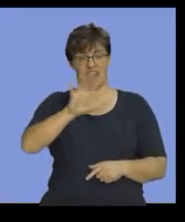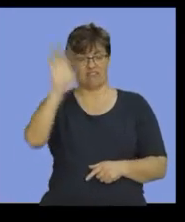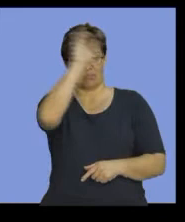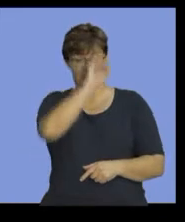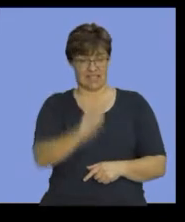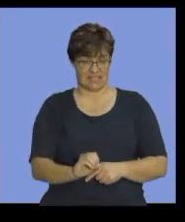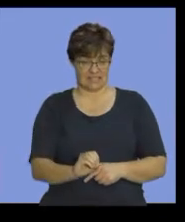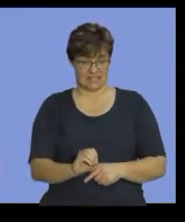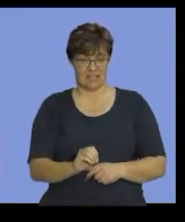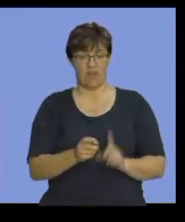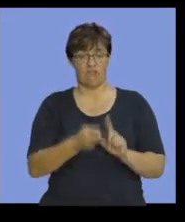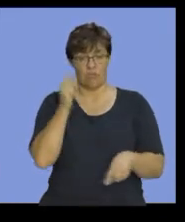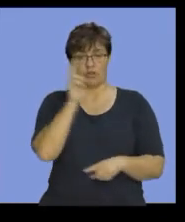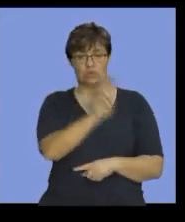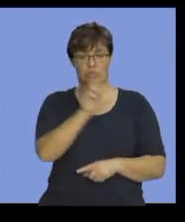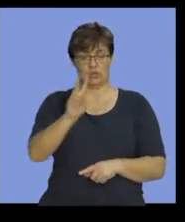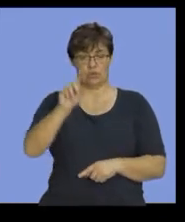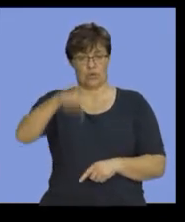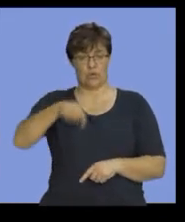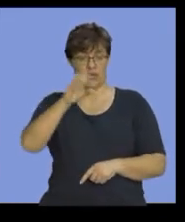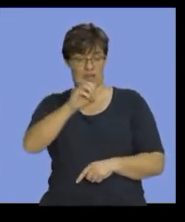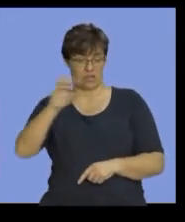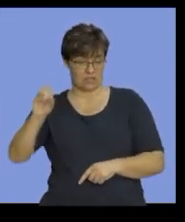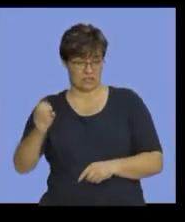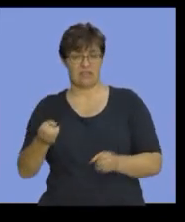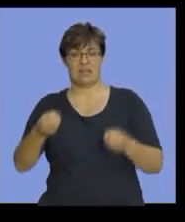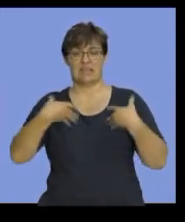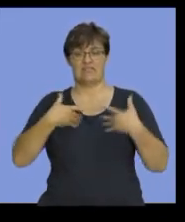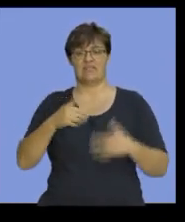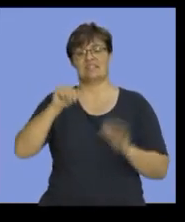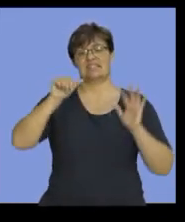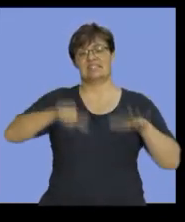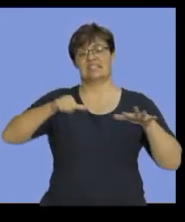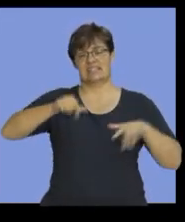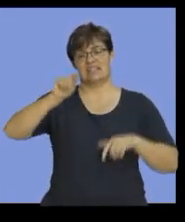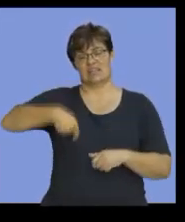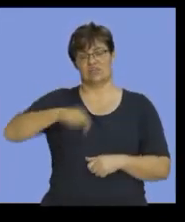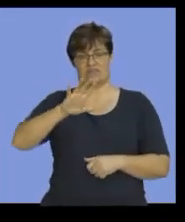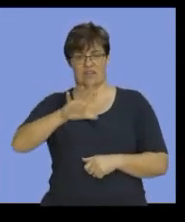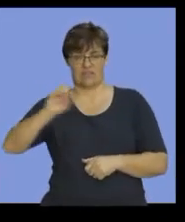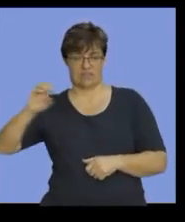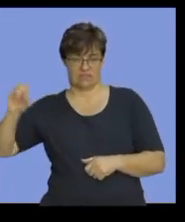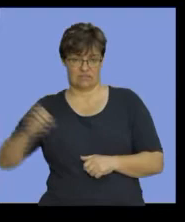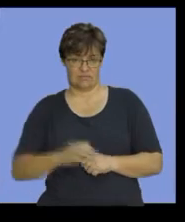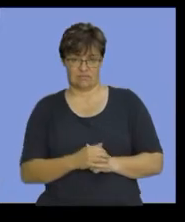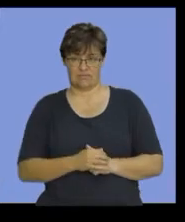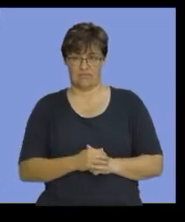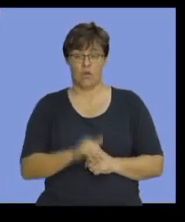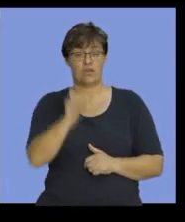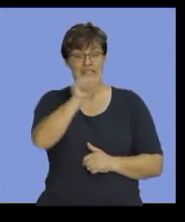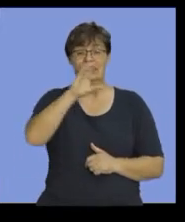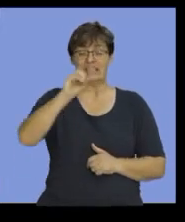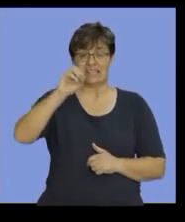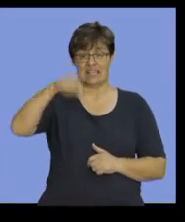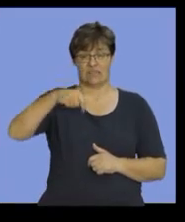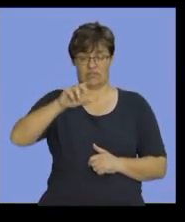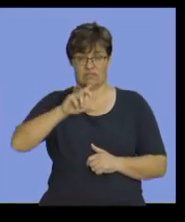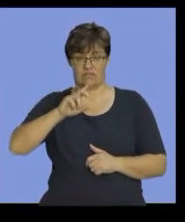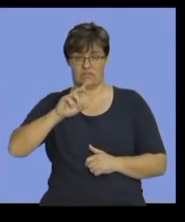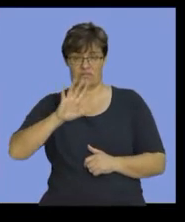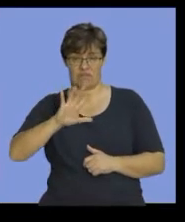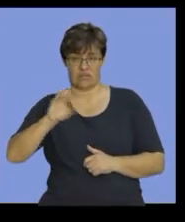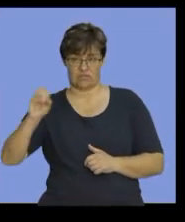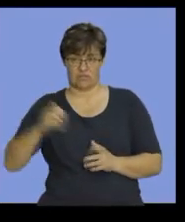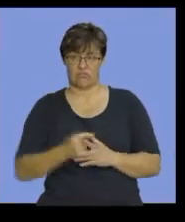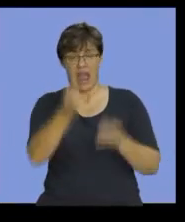of 22,000 will give you your 16,500. Right. Now, coming back